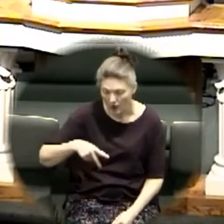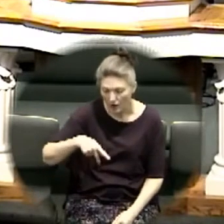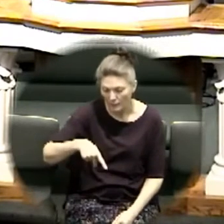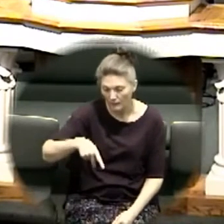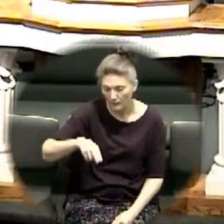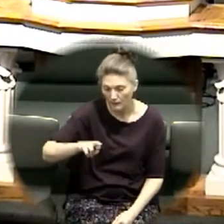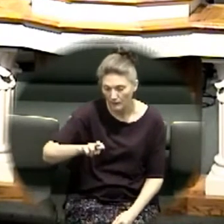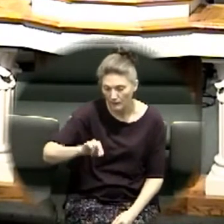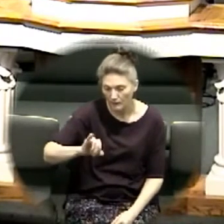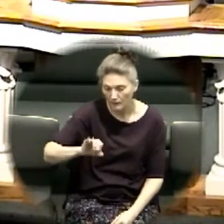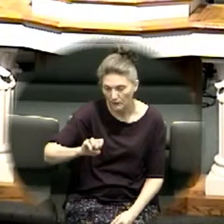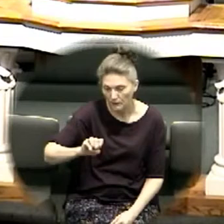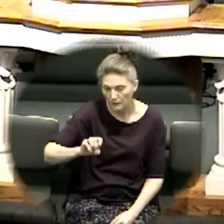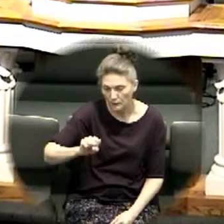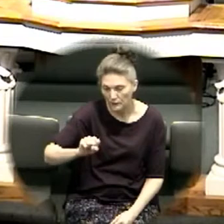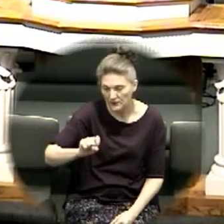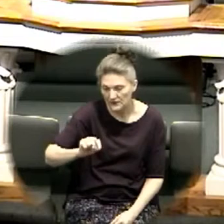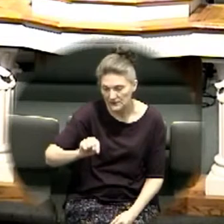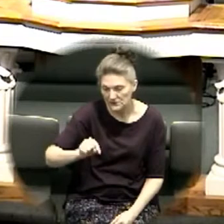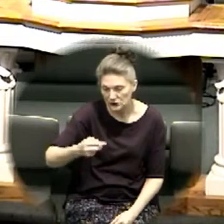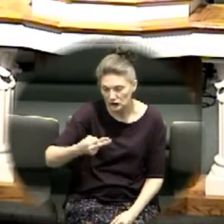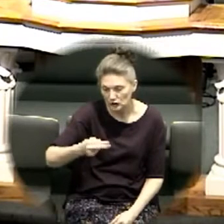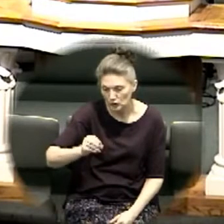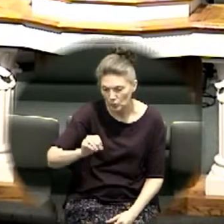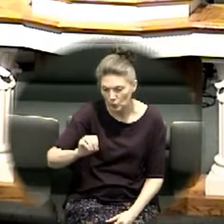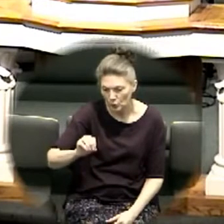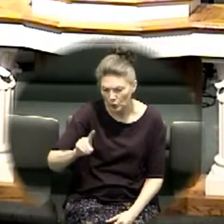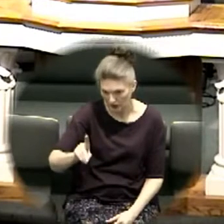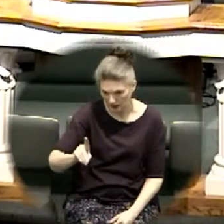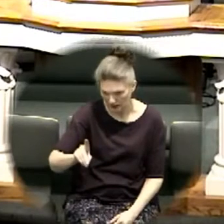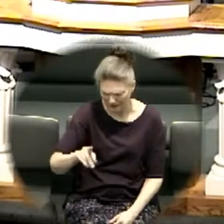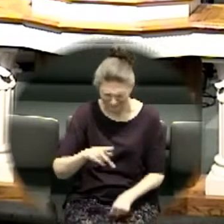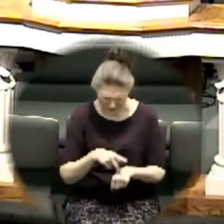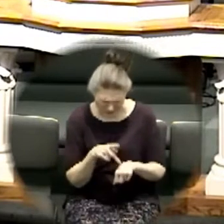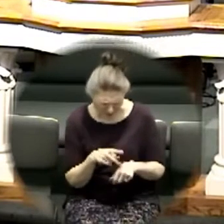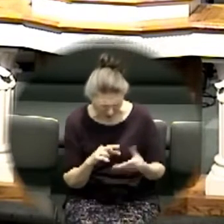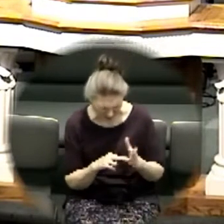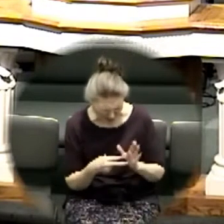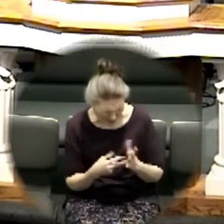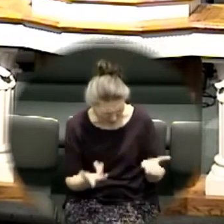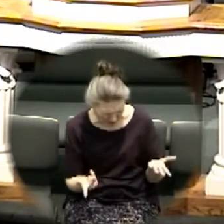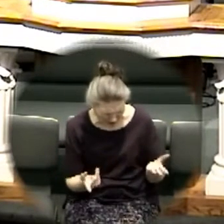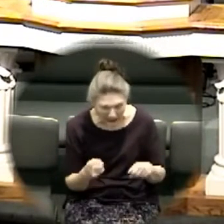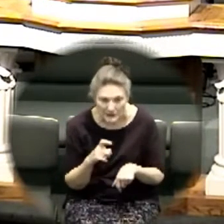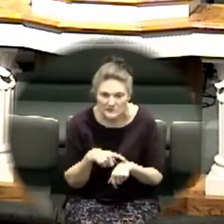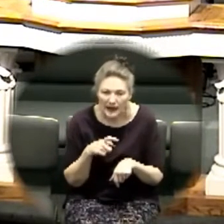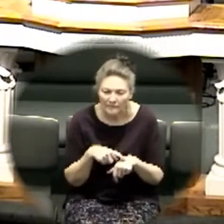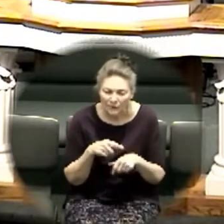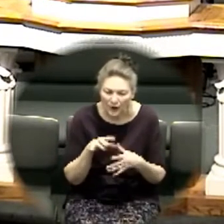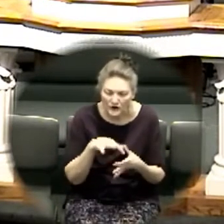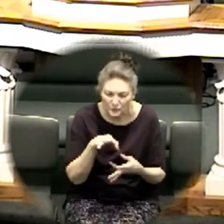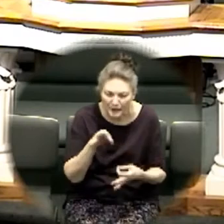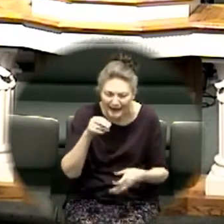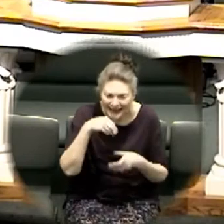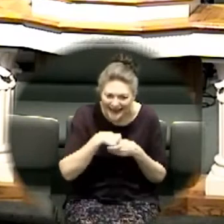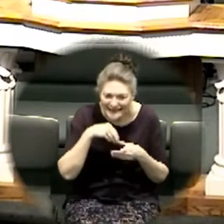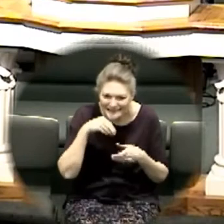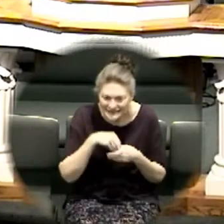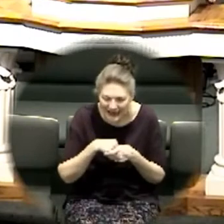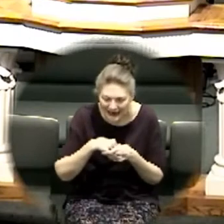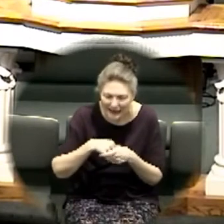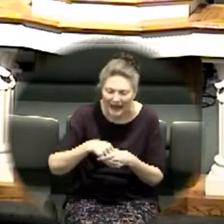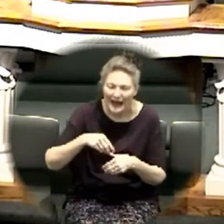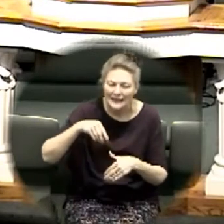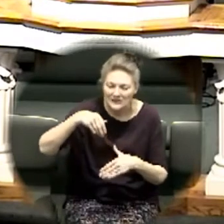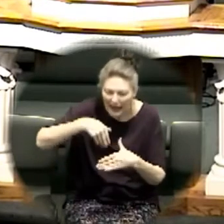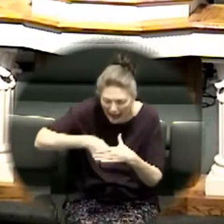Peter what are you kidding at it's time to get the presence inside take it down into the